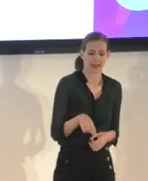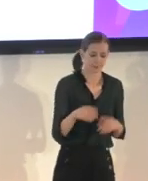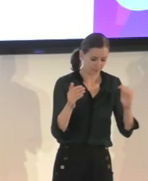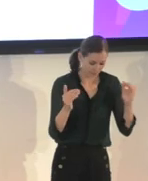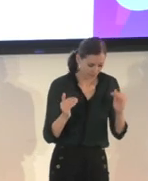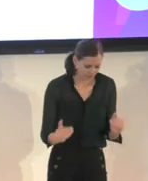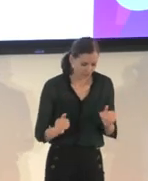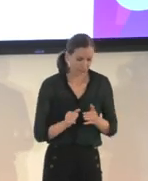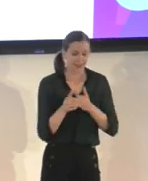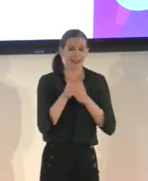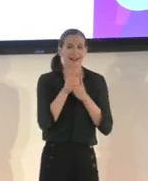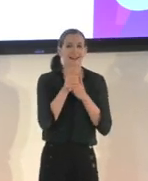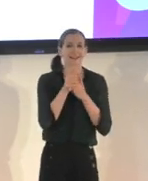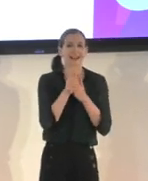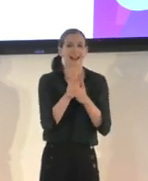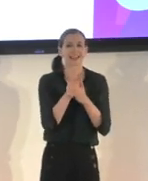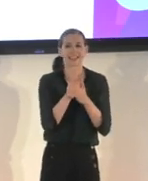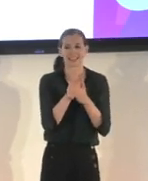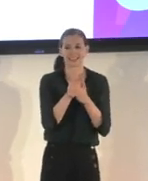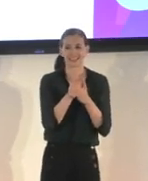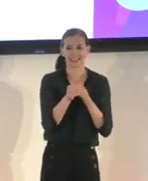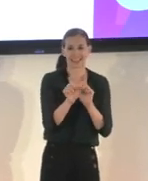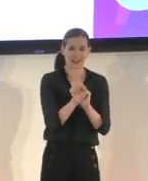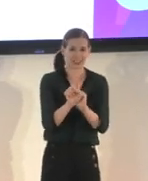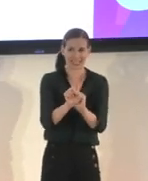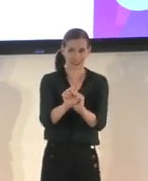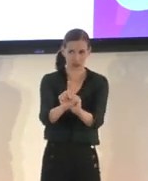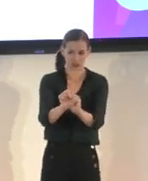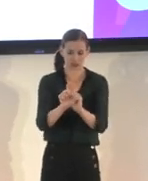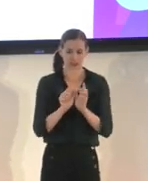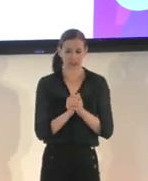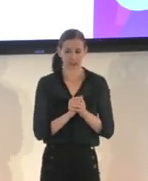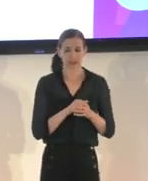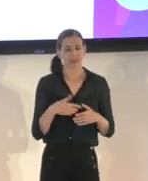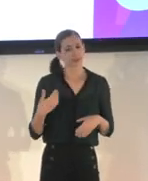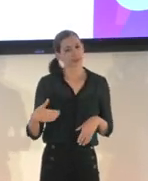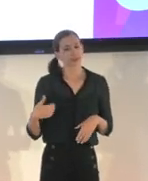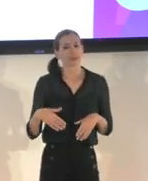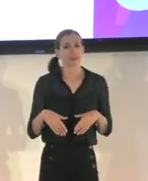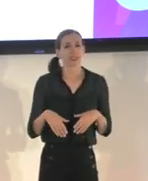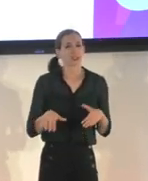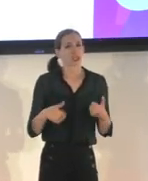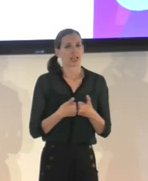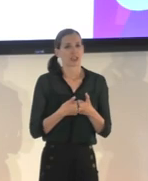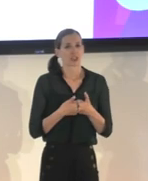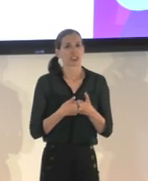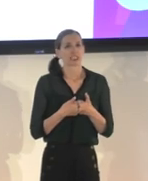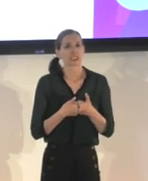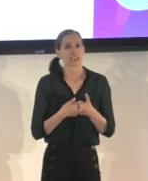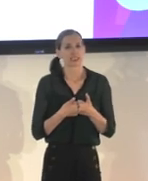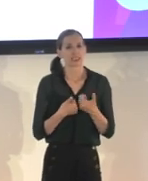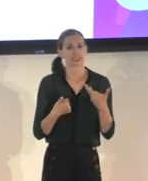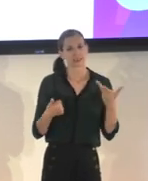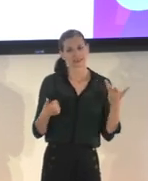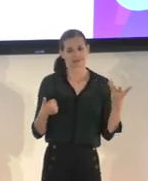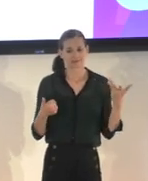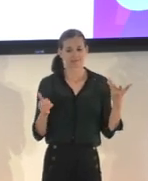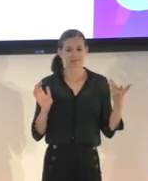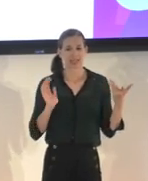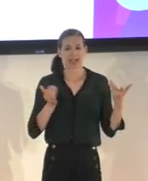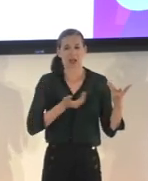something that was requested but was very challenging for us given the nature of our game being